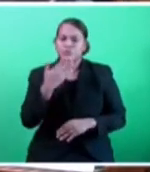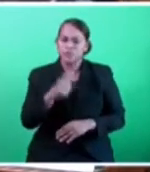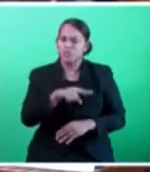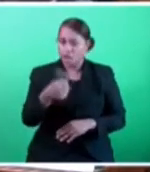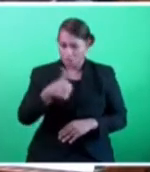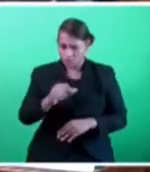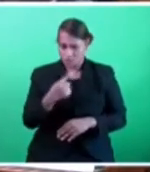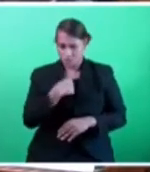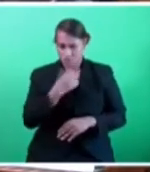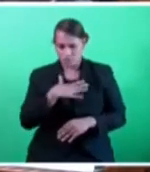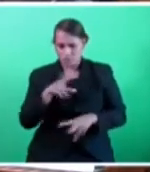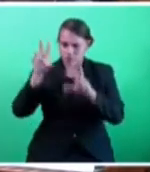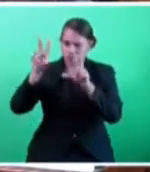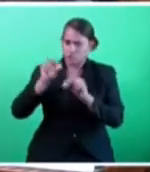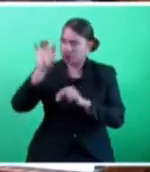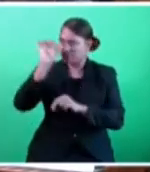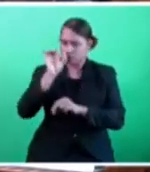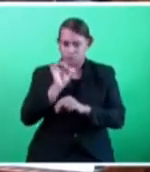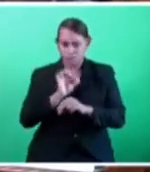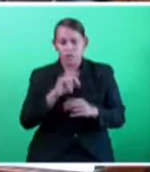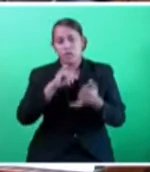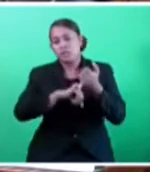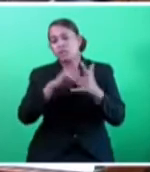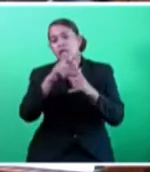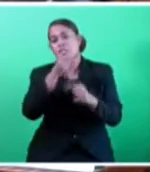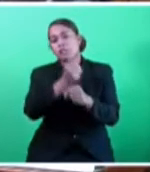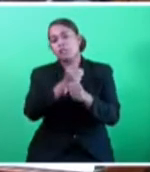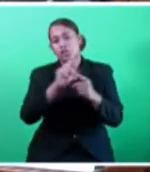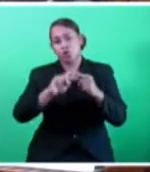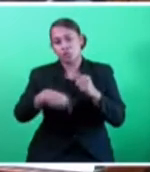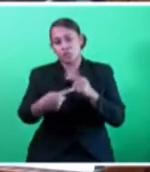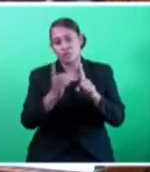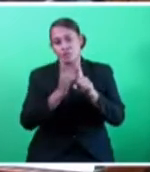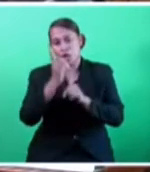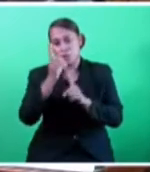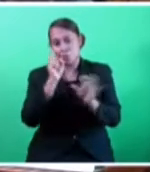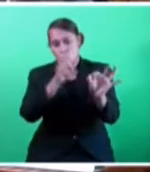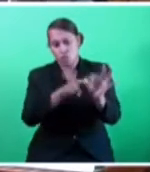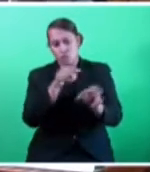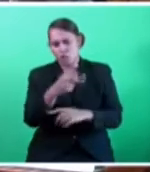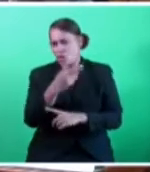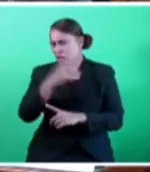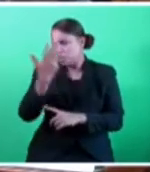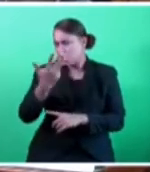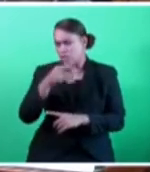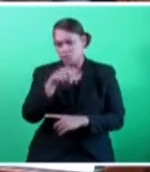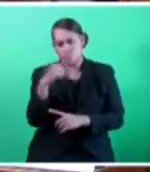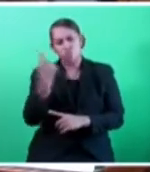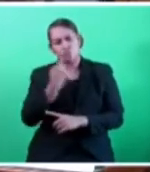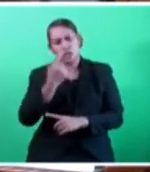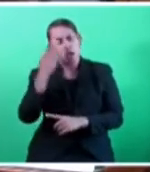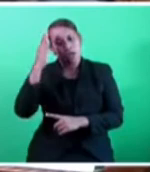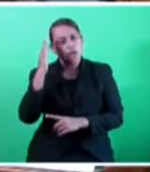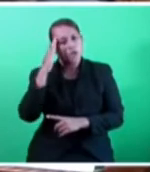from the SDG summit meeting in September 2019, attended by the Heads of State and High Level